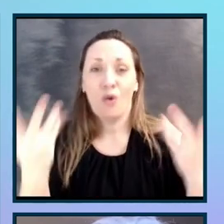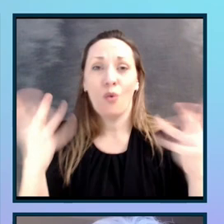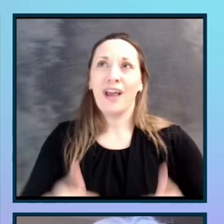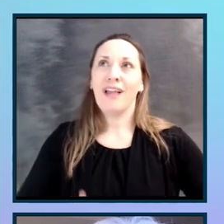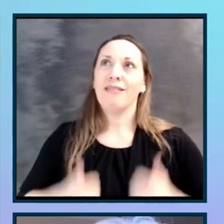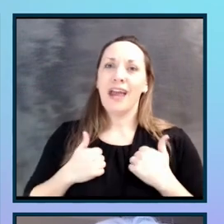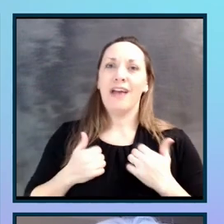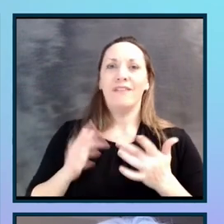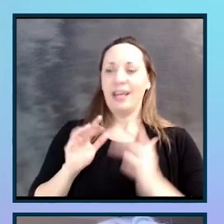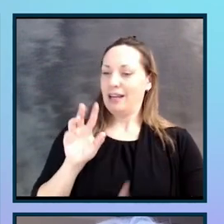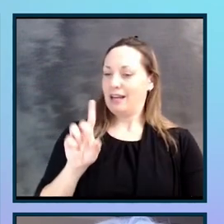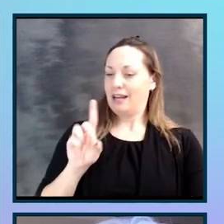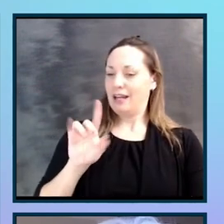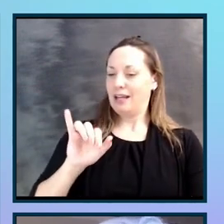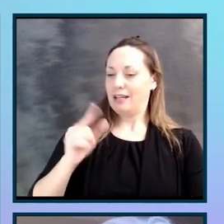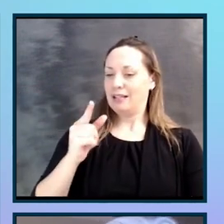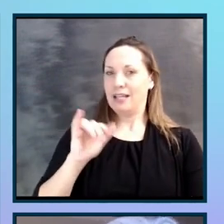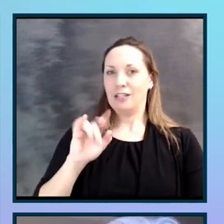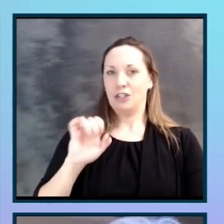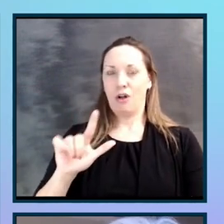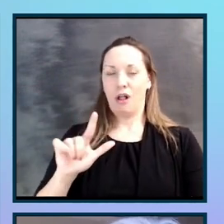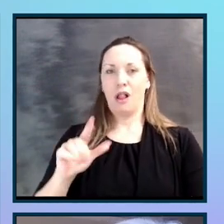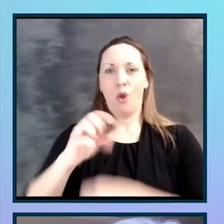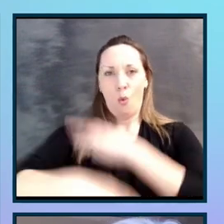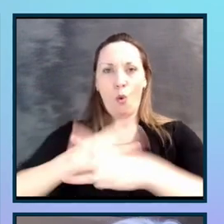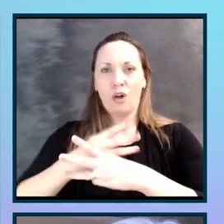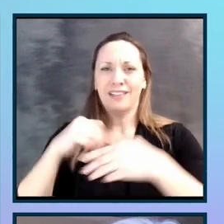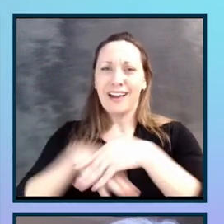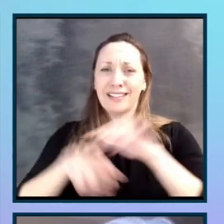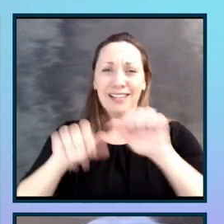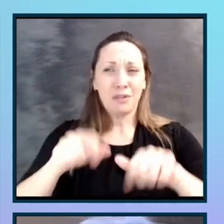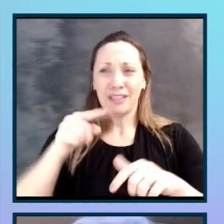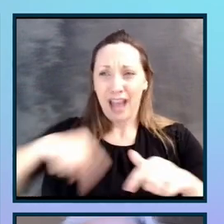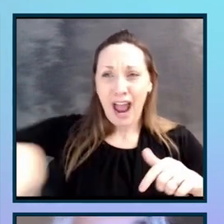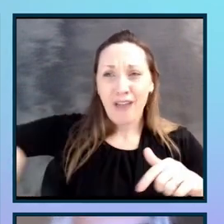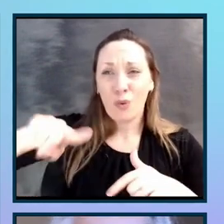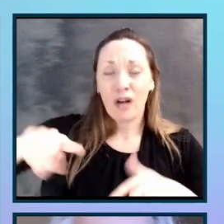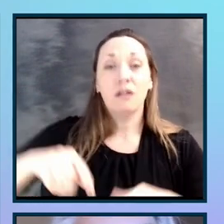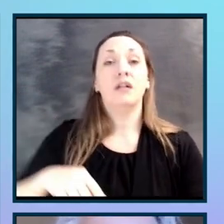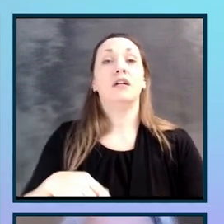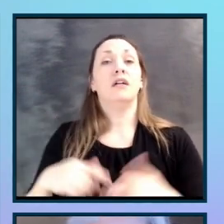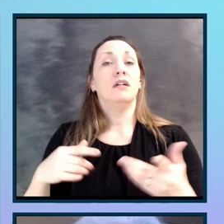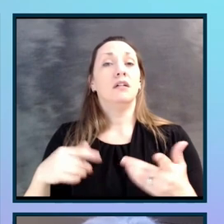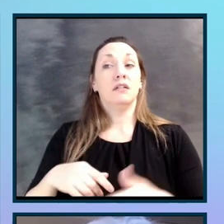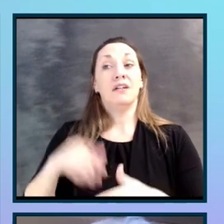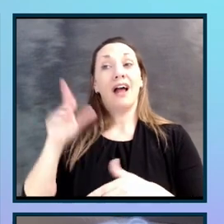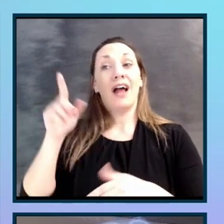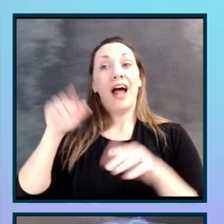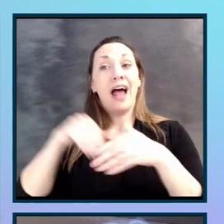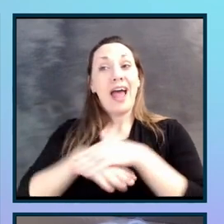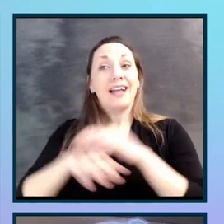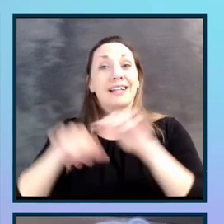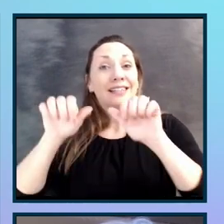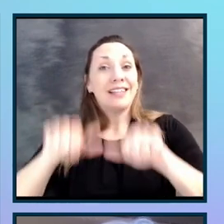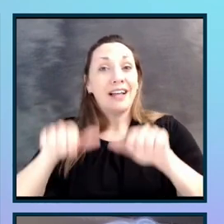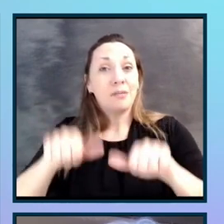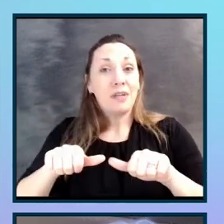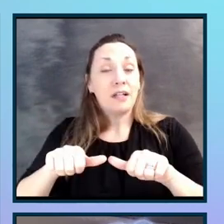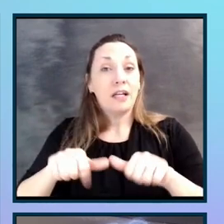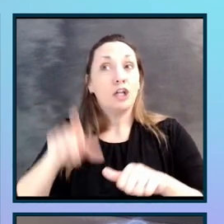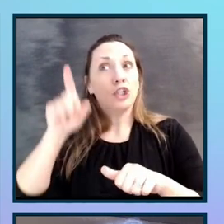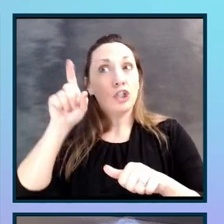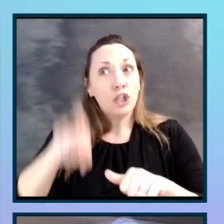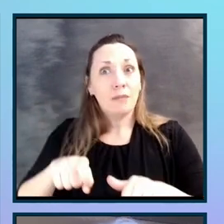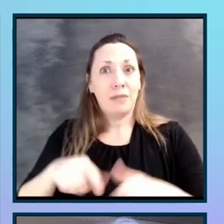Accessibility is everywhere. And the Major League Baseball structured, negotiate, accessibility should be everywhere because digital is everywhere.